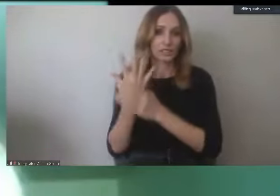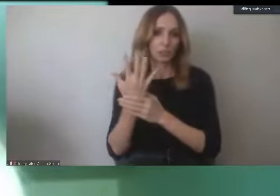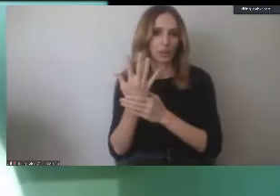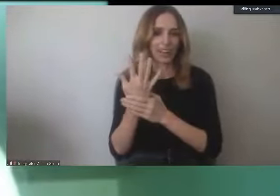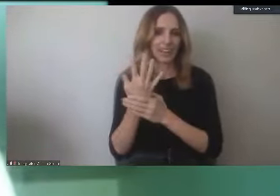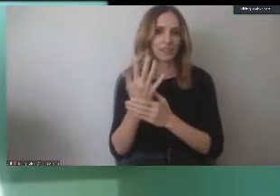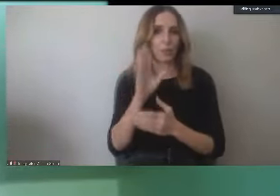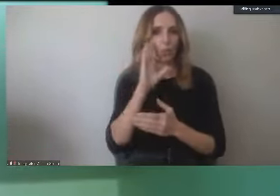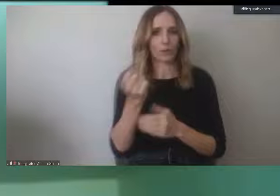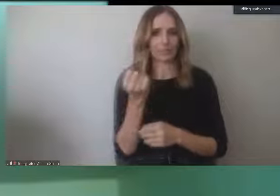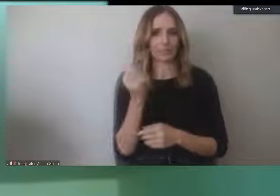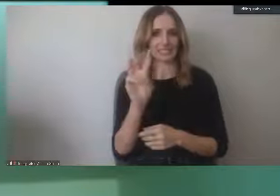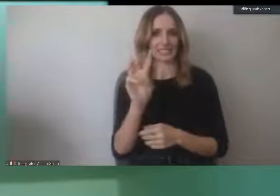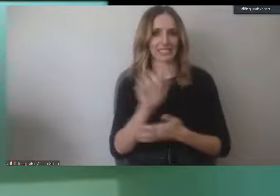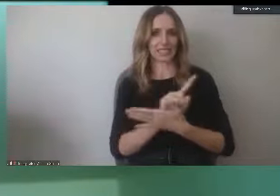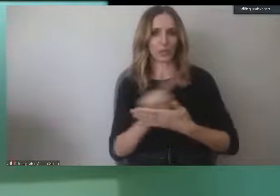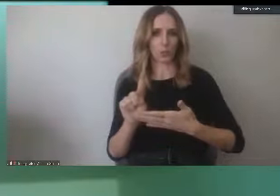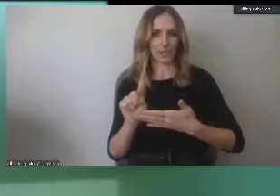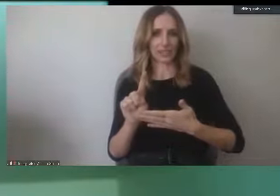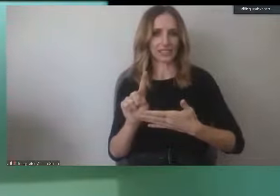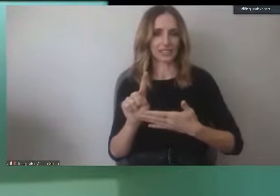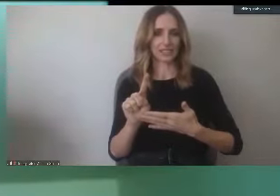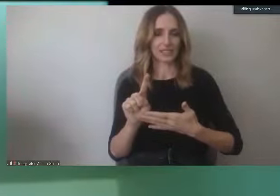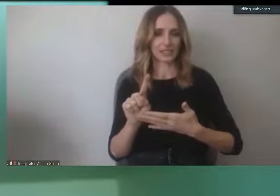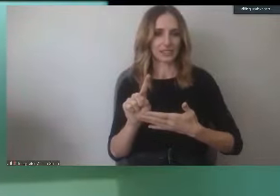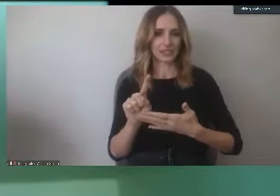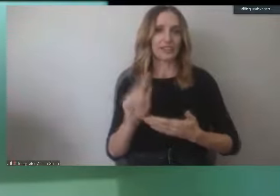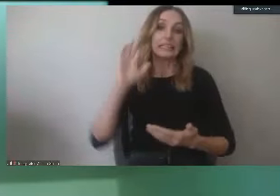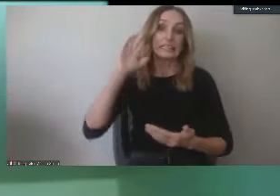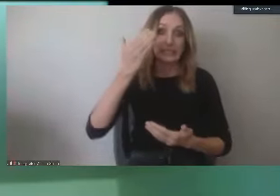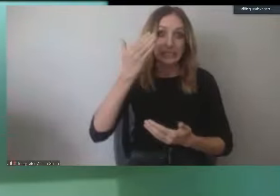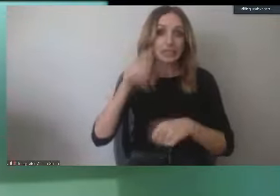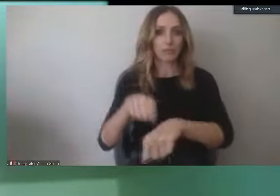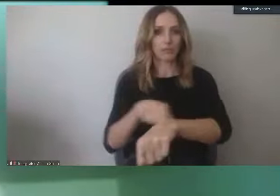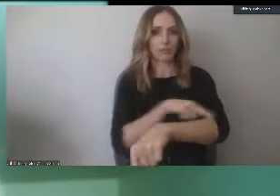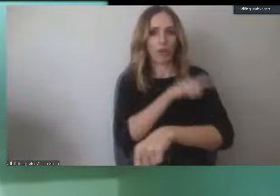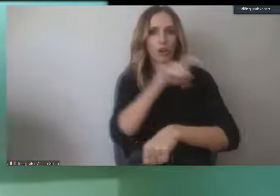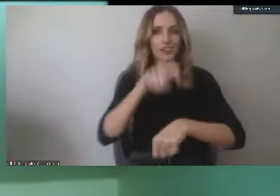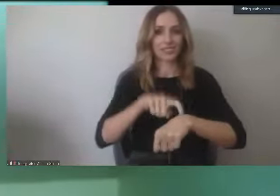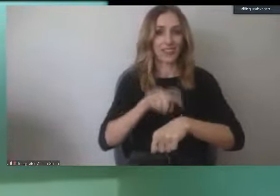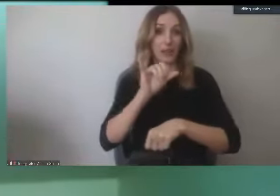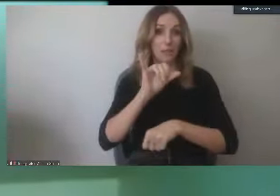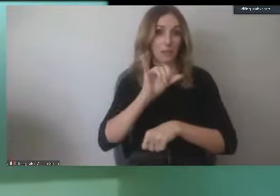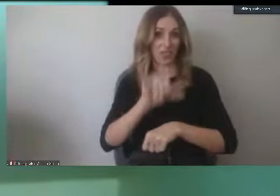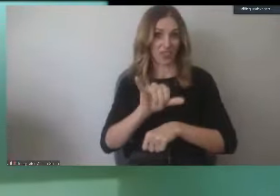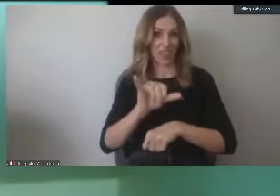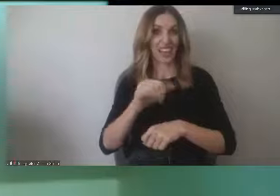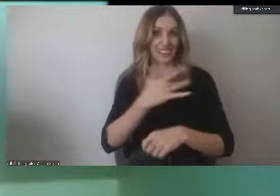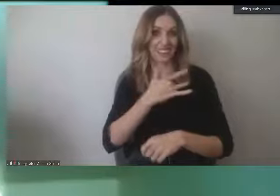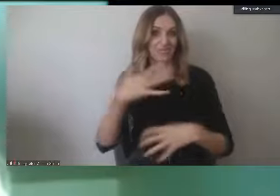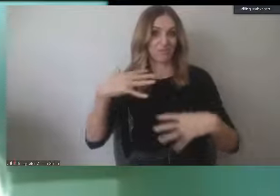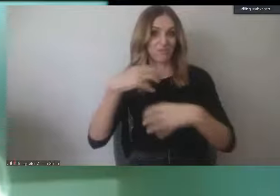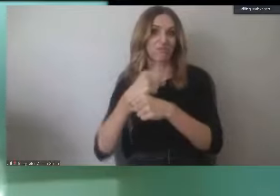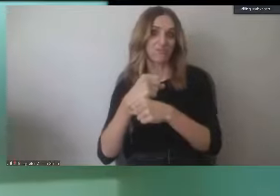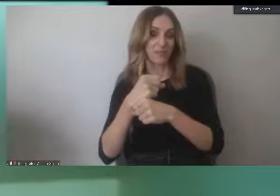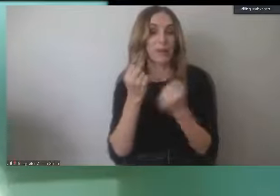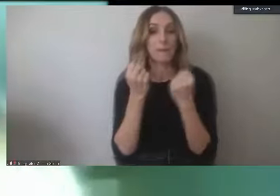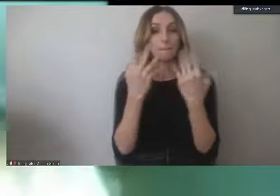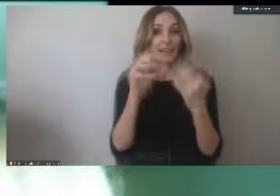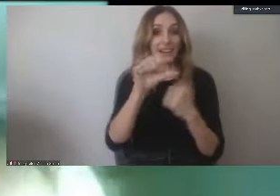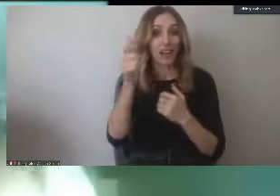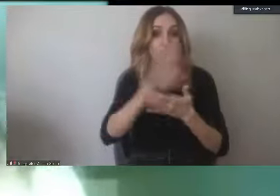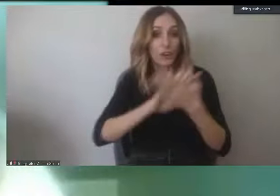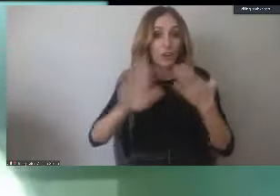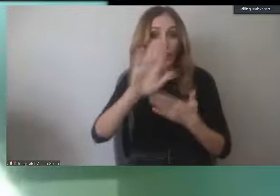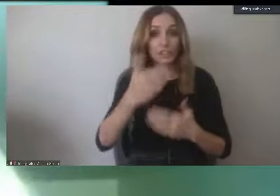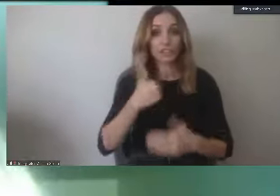weeks. And it may sound like a long time, but that's actually a compressed calendar. Many of the colleges have 17-1⁄2